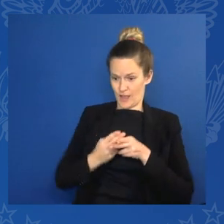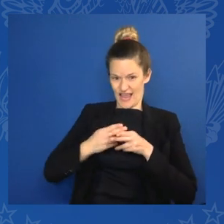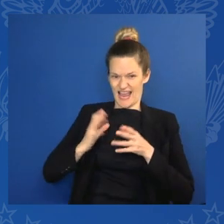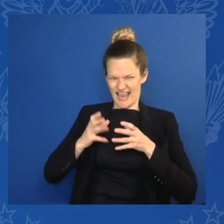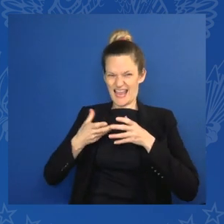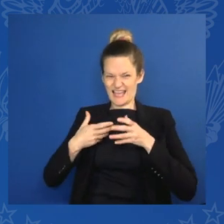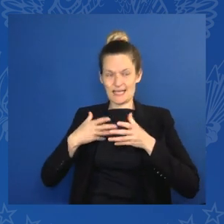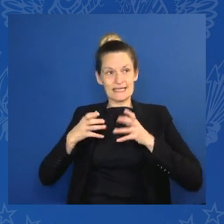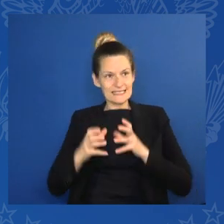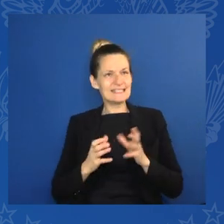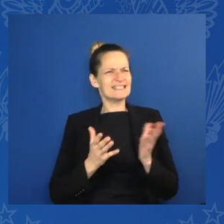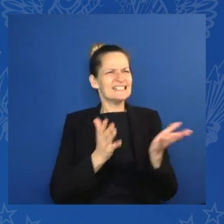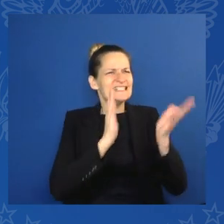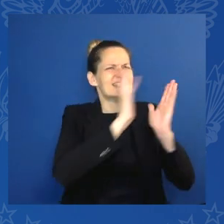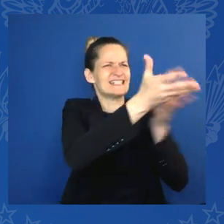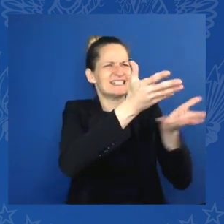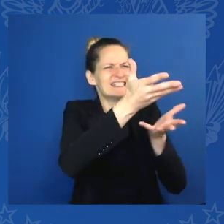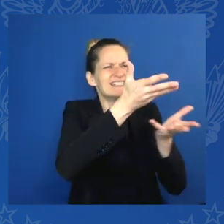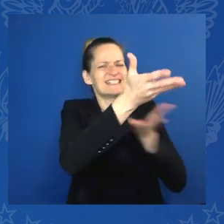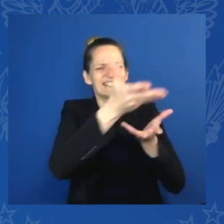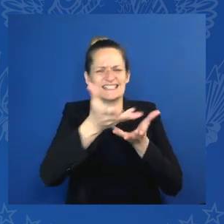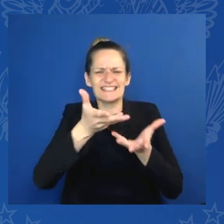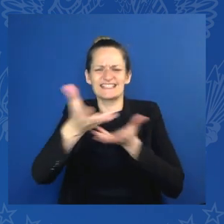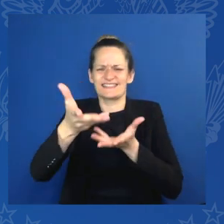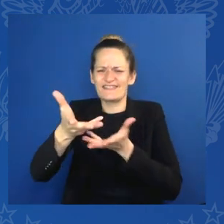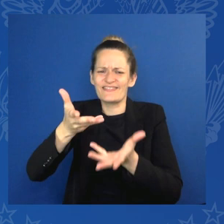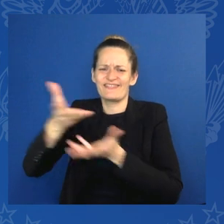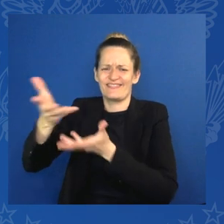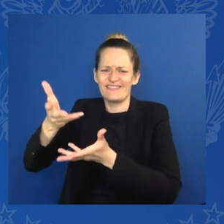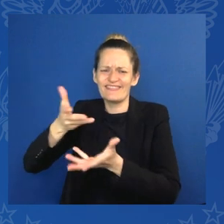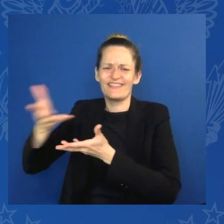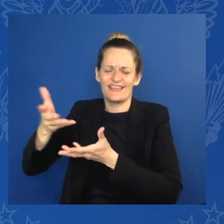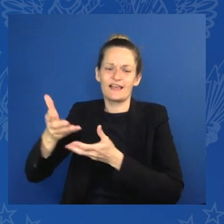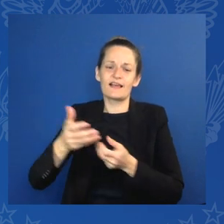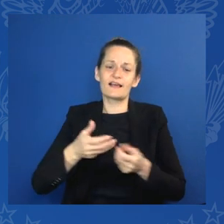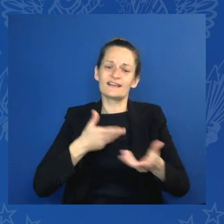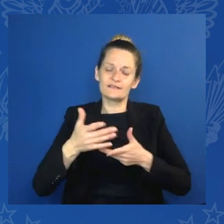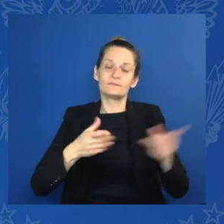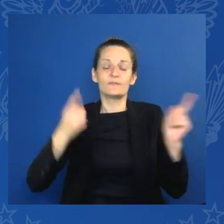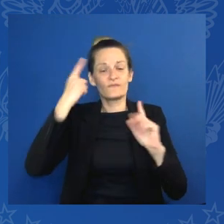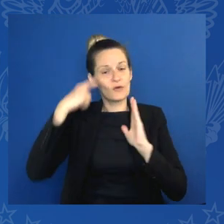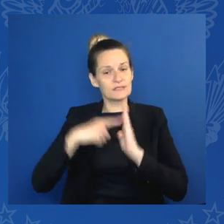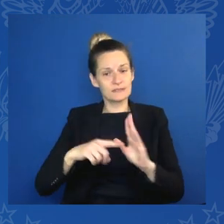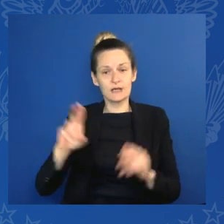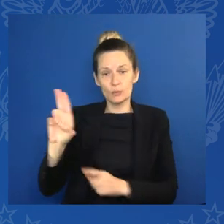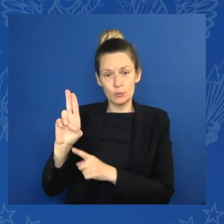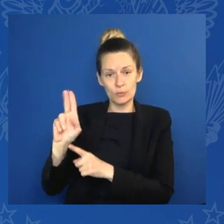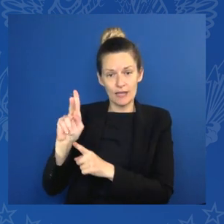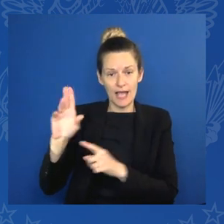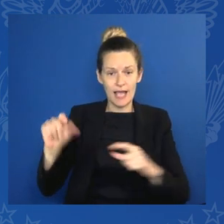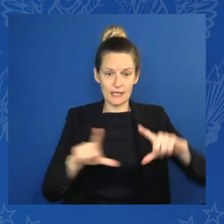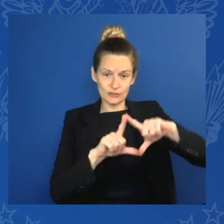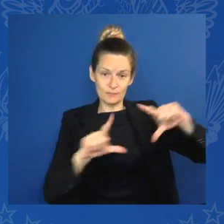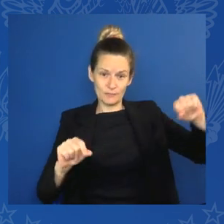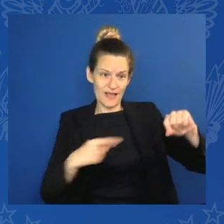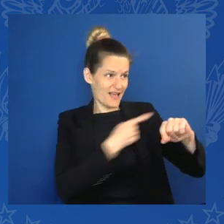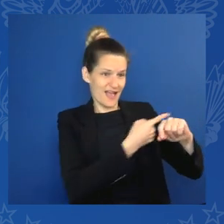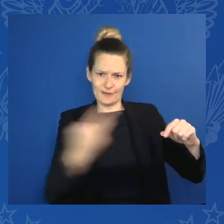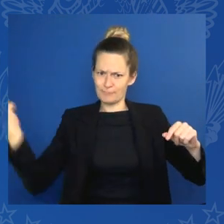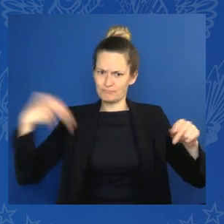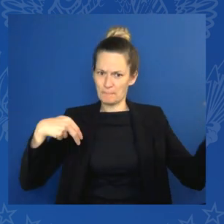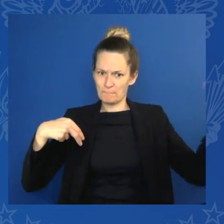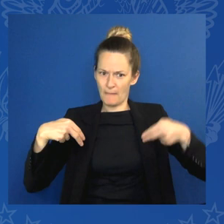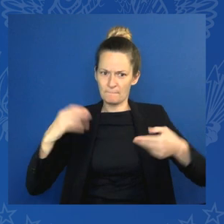of our connectivity partnership. Or South Africa has been named, where all G7 are supporting the just